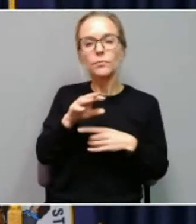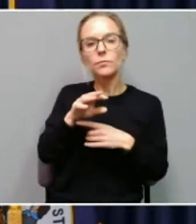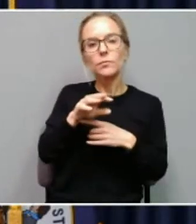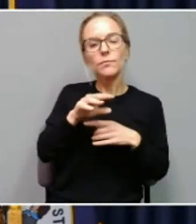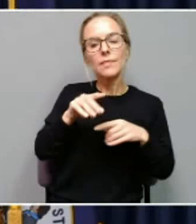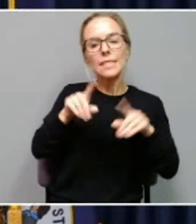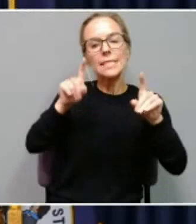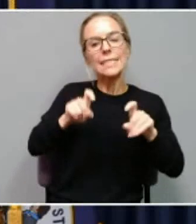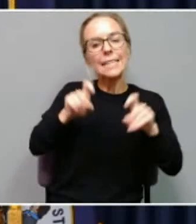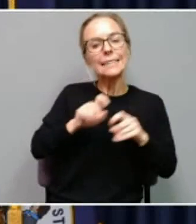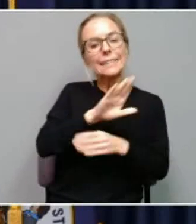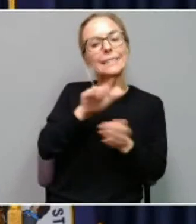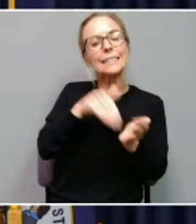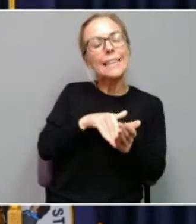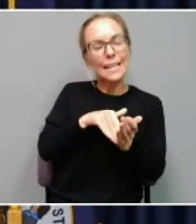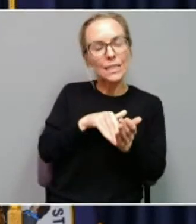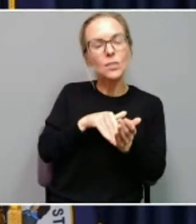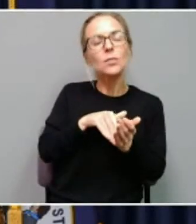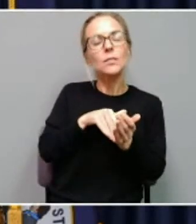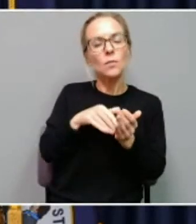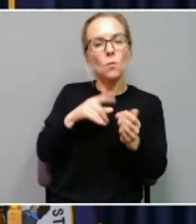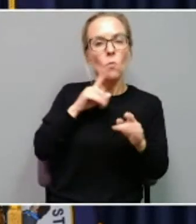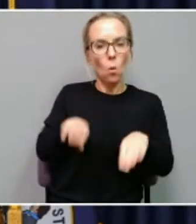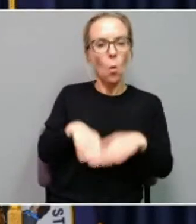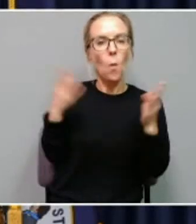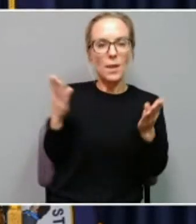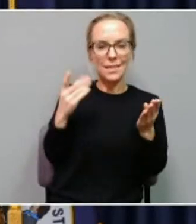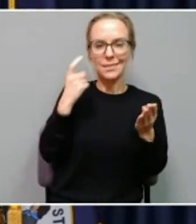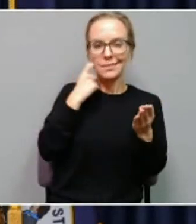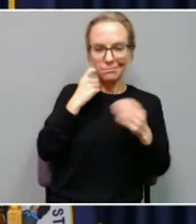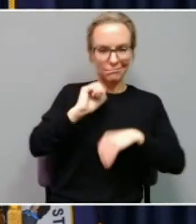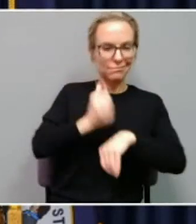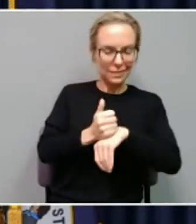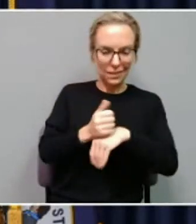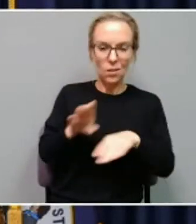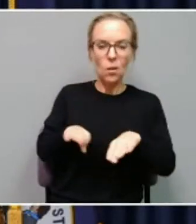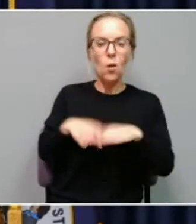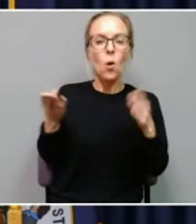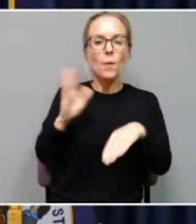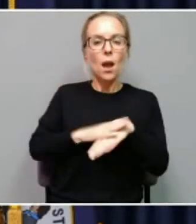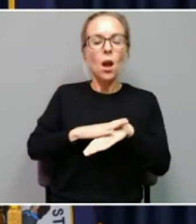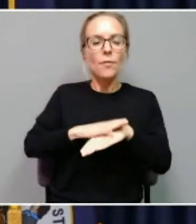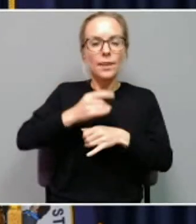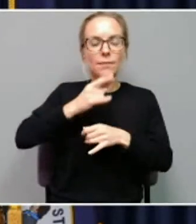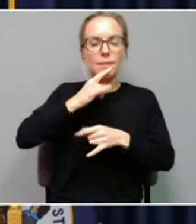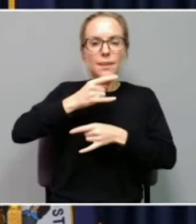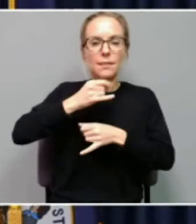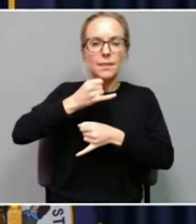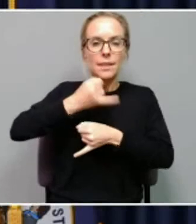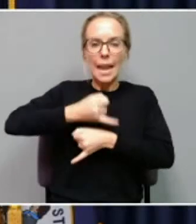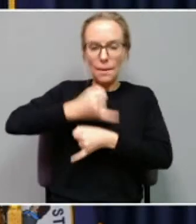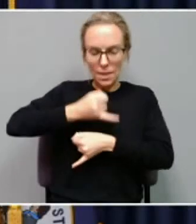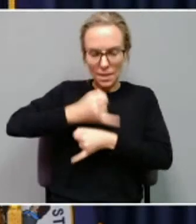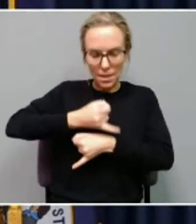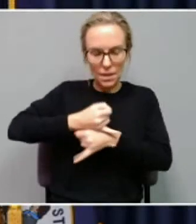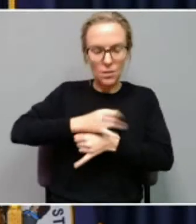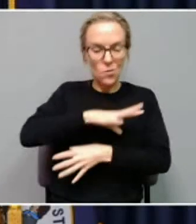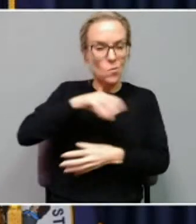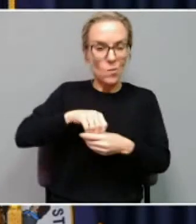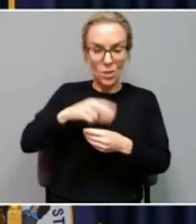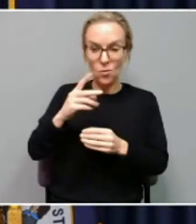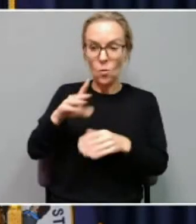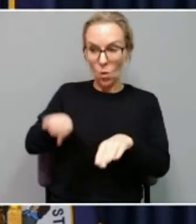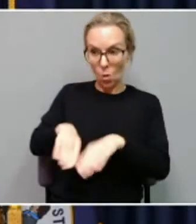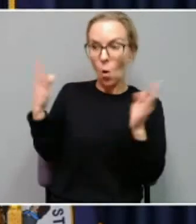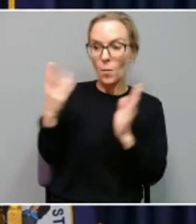we opened that this past weekend. And it's actually opened on our campus. And I know within two hours of it being open the other